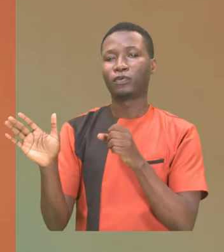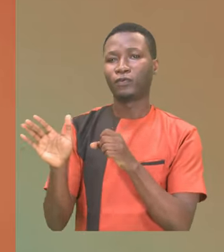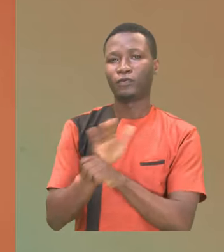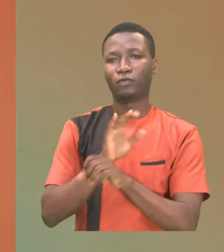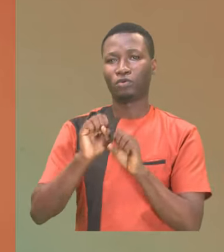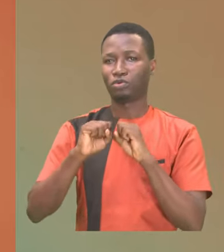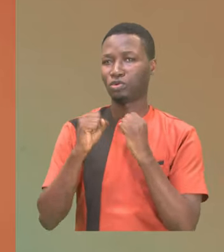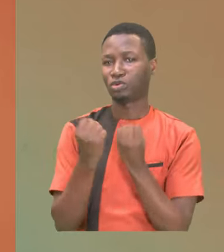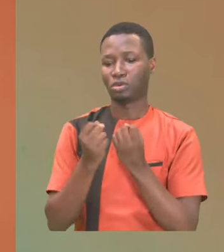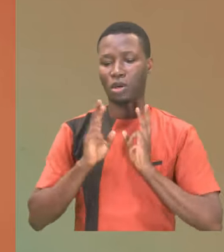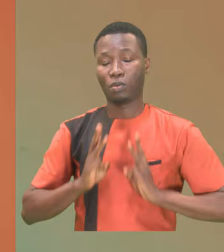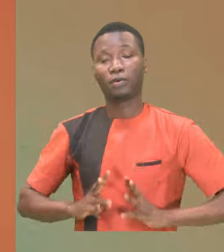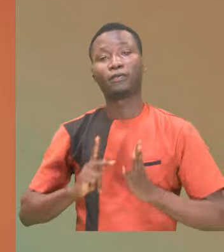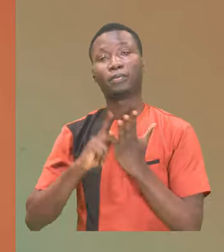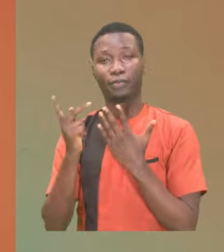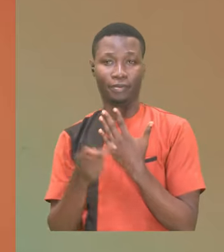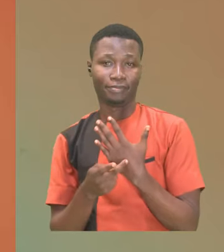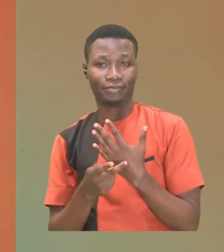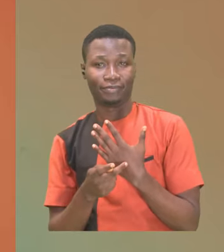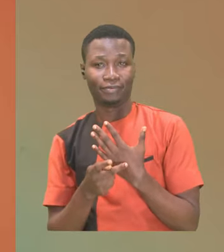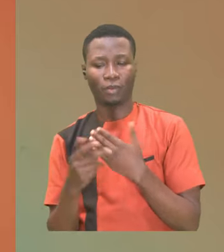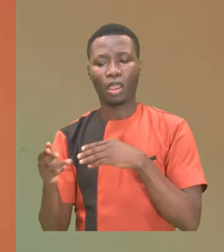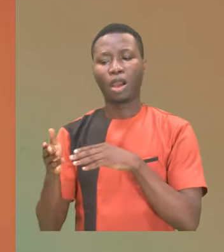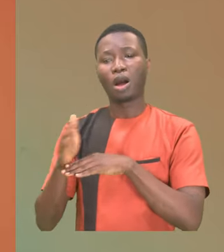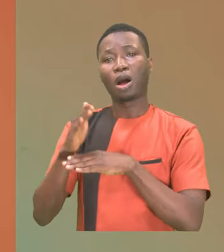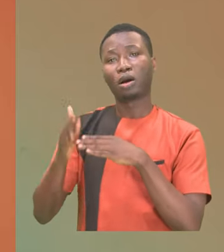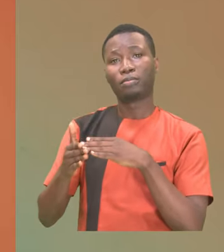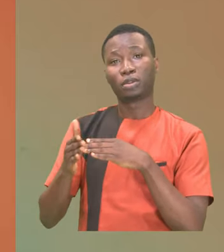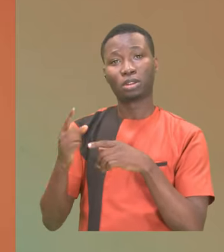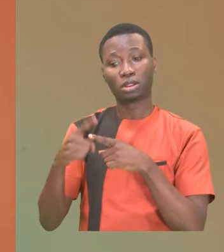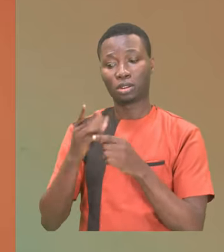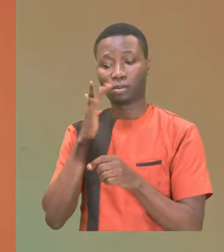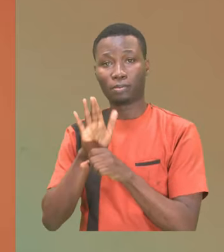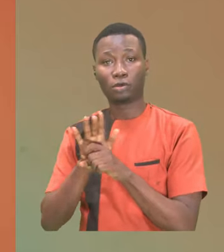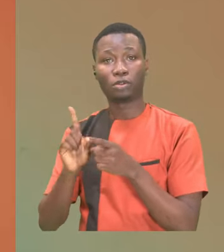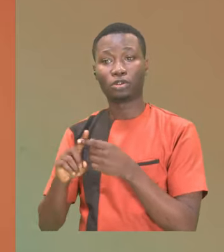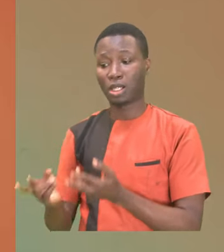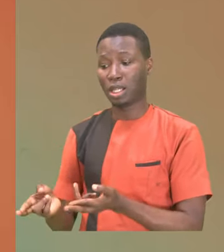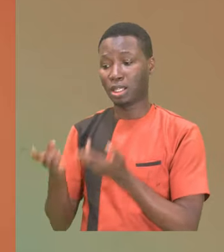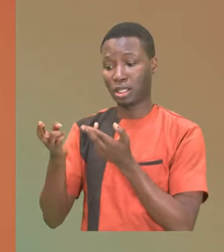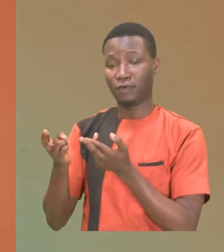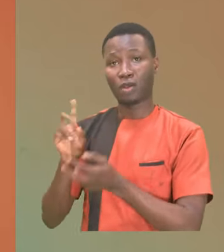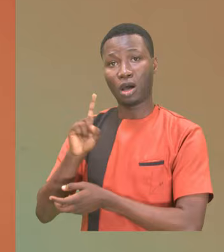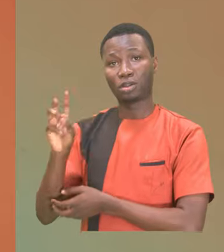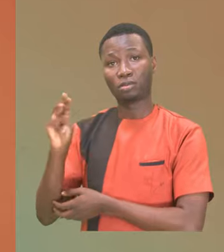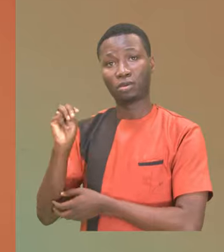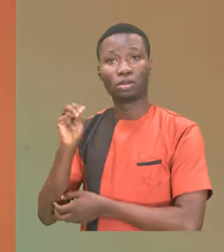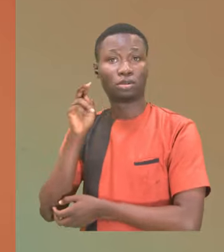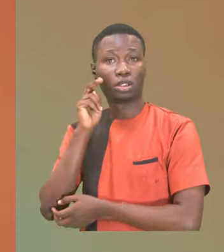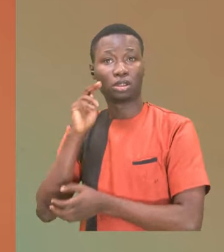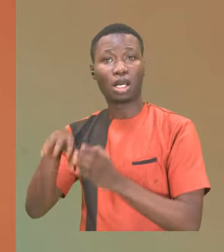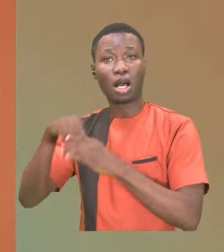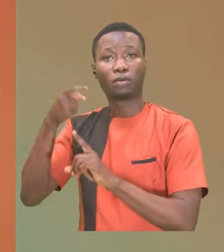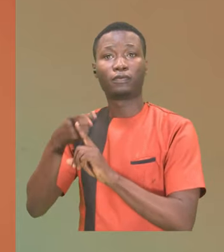social welfare program, completing the promise of lifting a hundred million Nigerians out of poverty